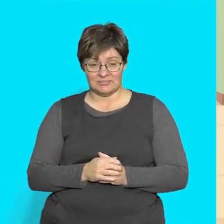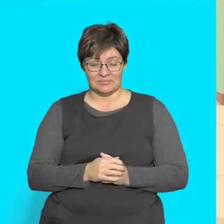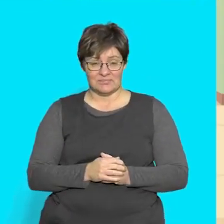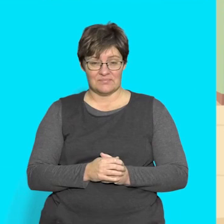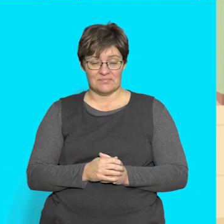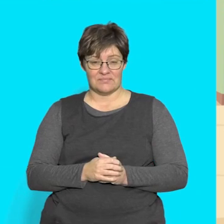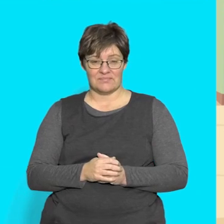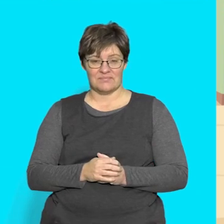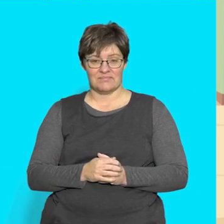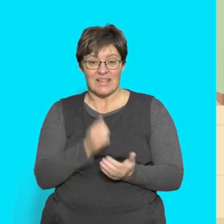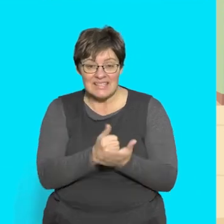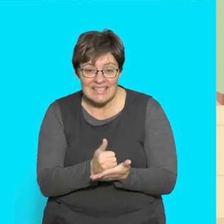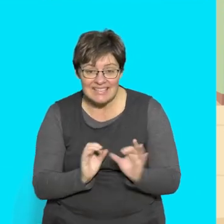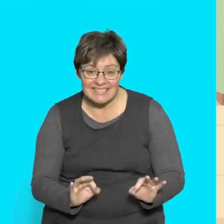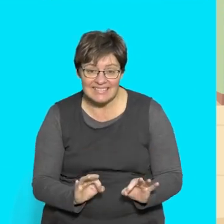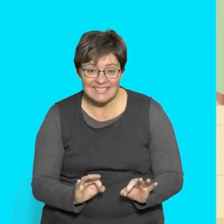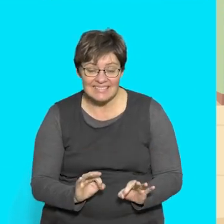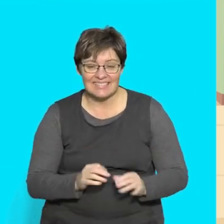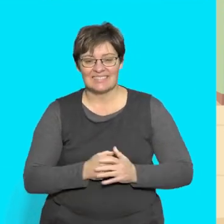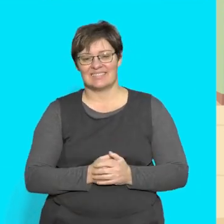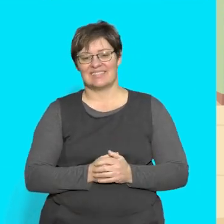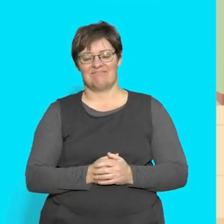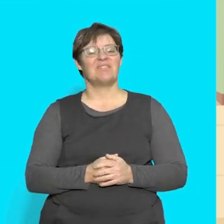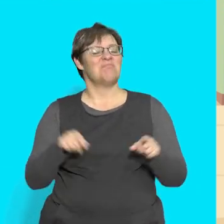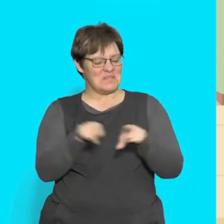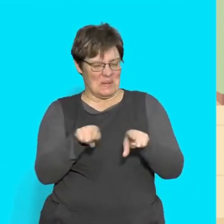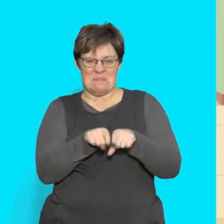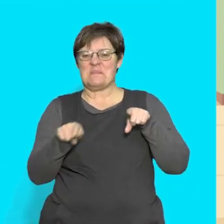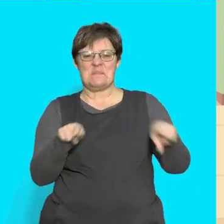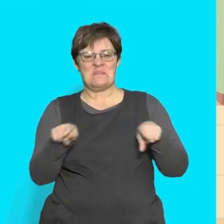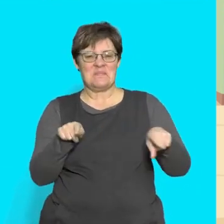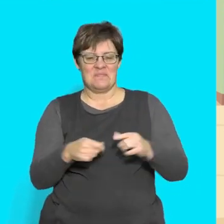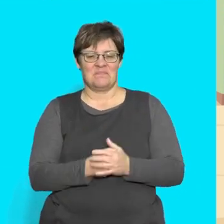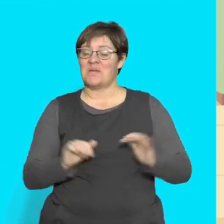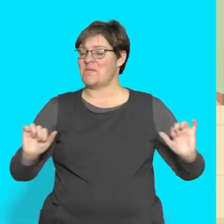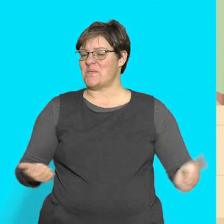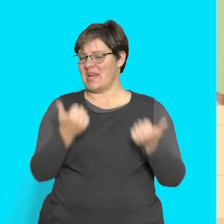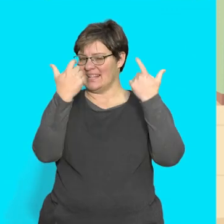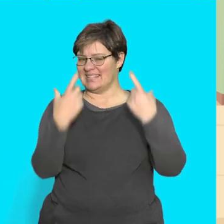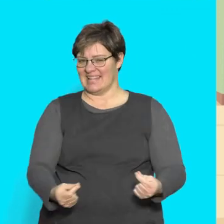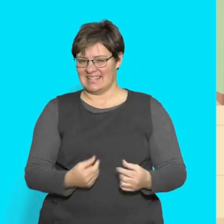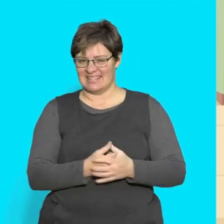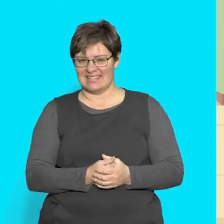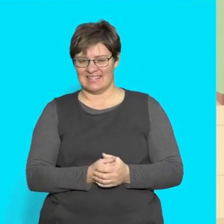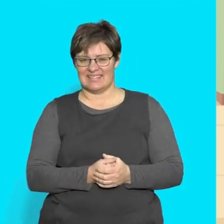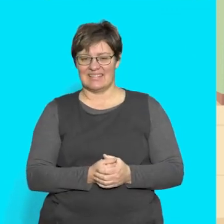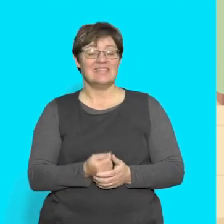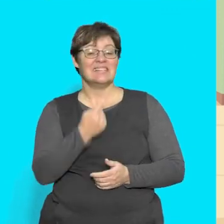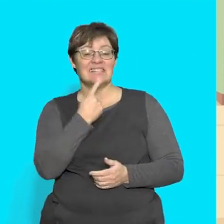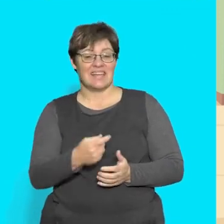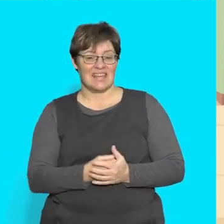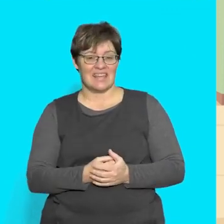Are you sitting down? The words are the same. Well done. Say